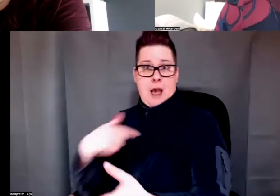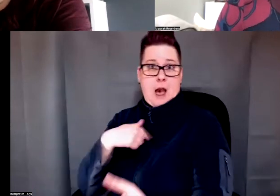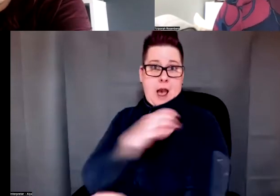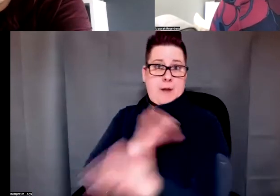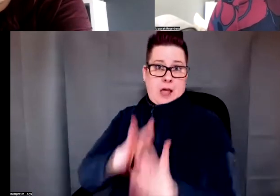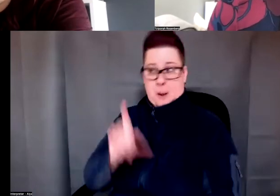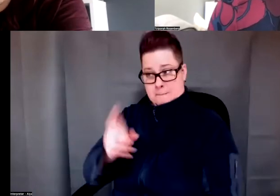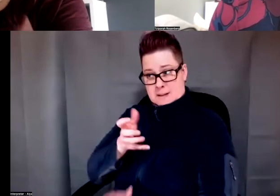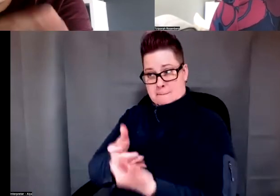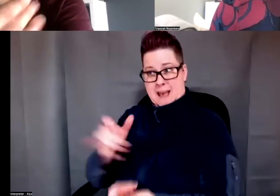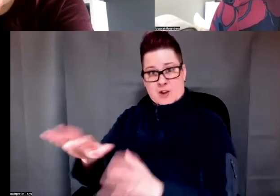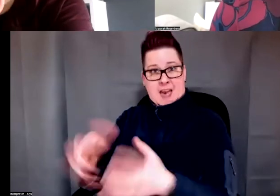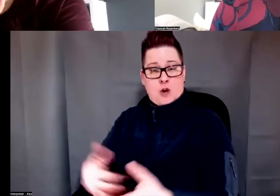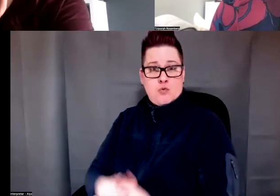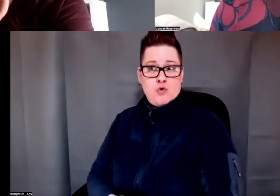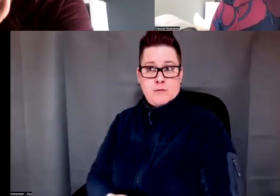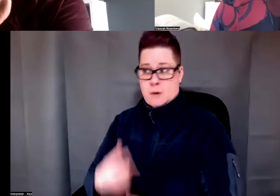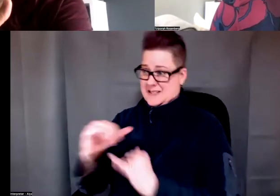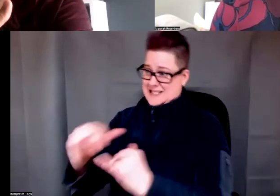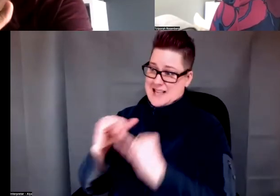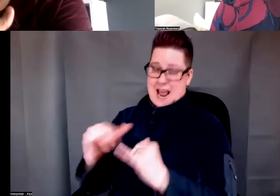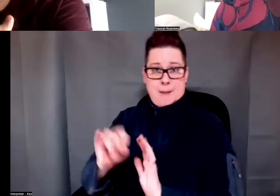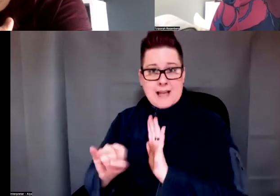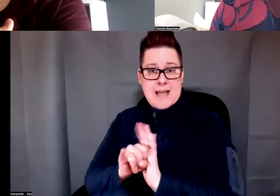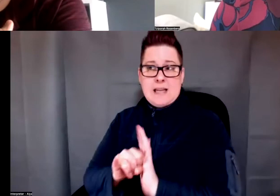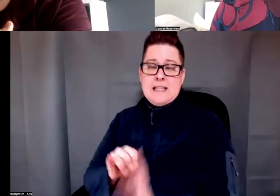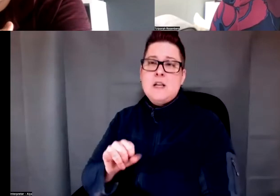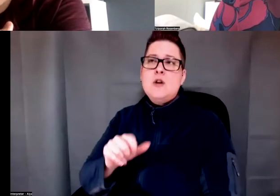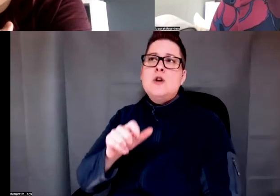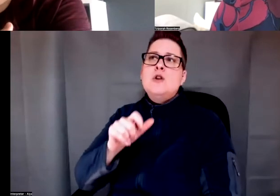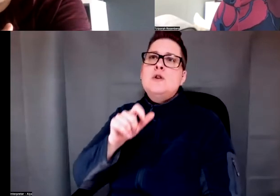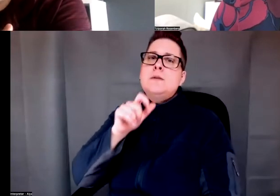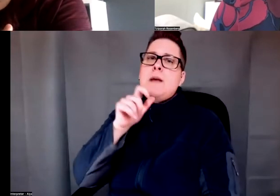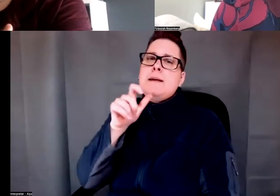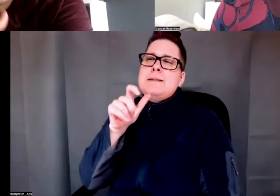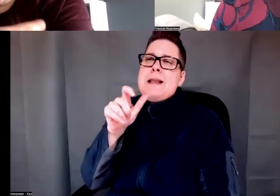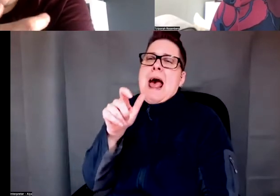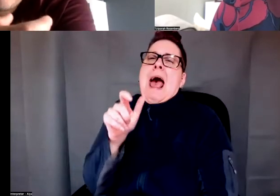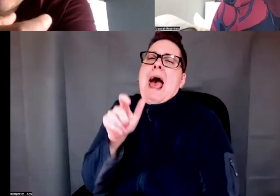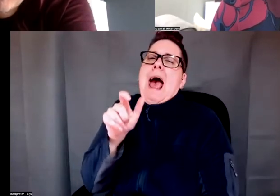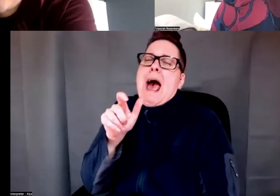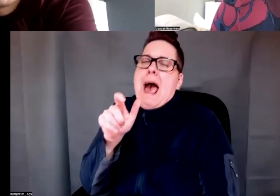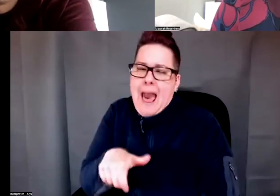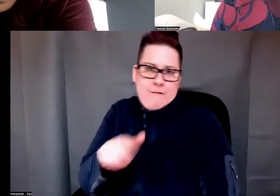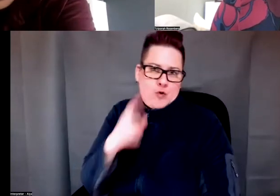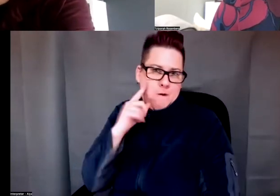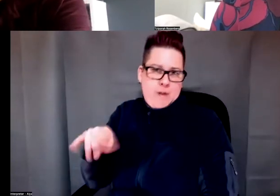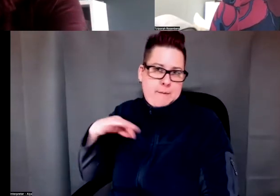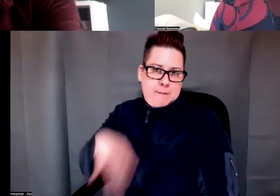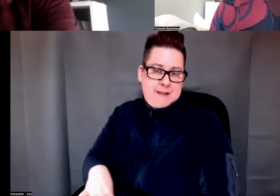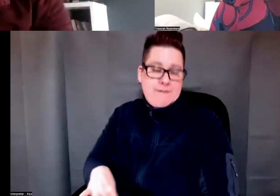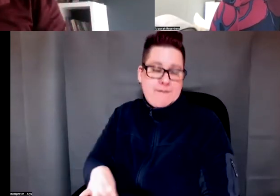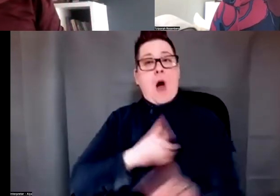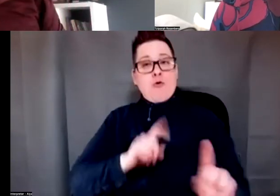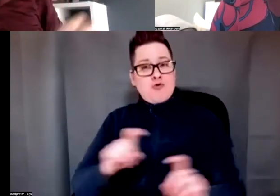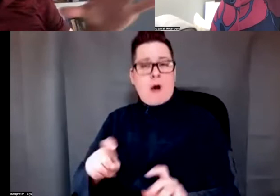with diverse populations and for diverse populations to really be grateful for that. So in our trials, we do a lot of